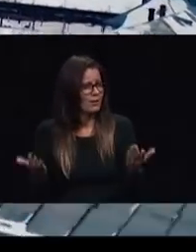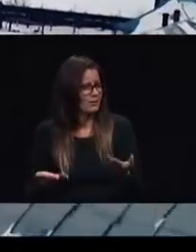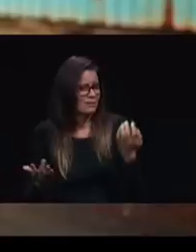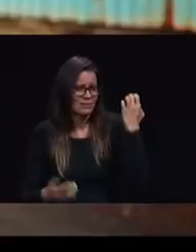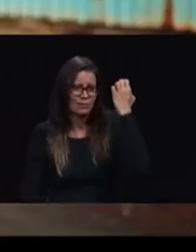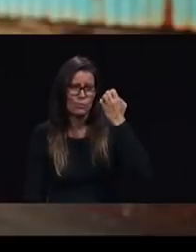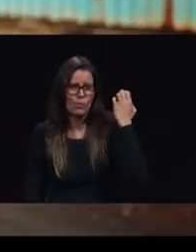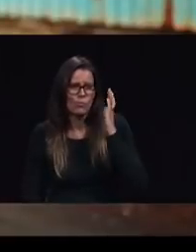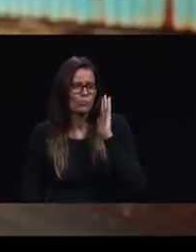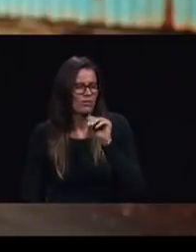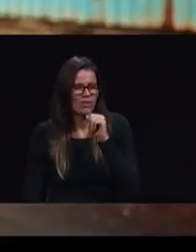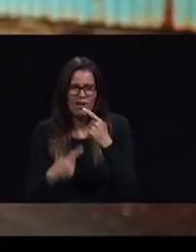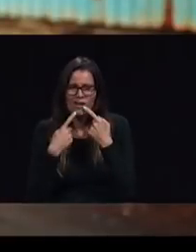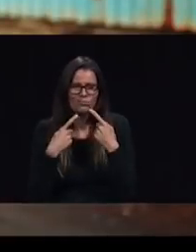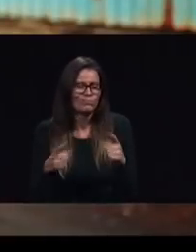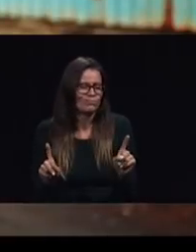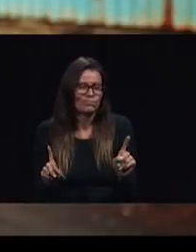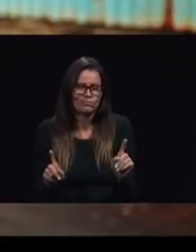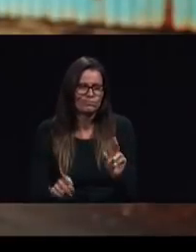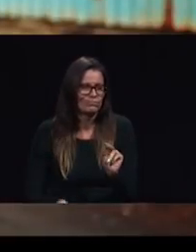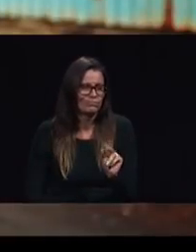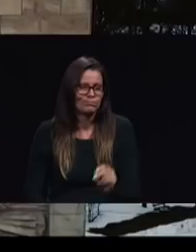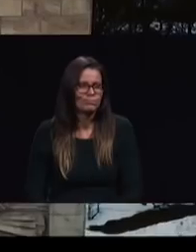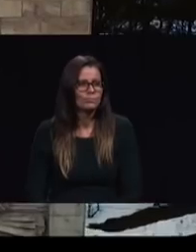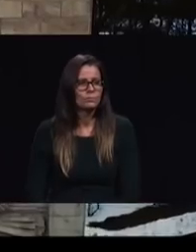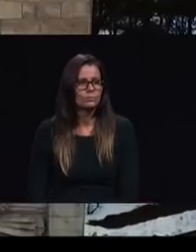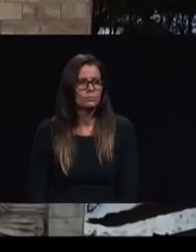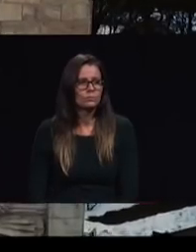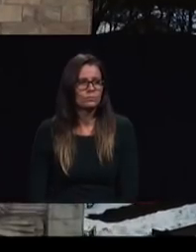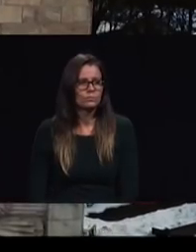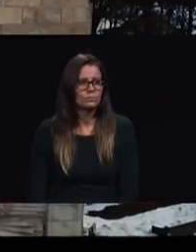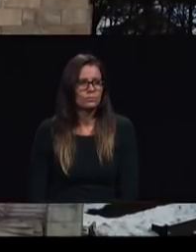would this really work in a place like Romania